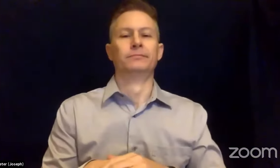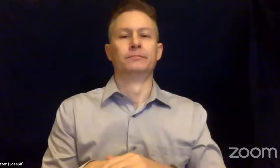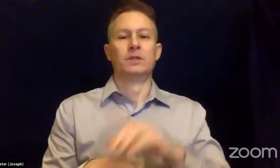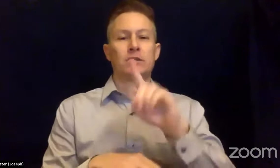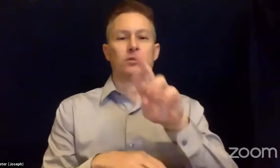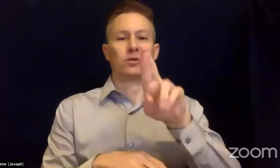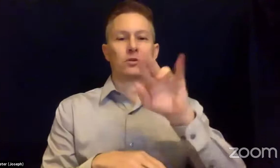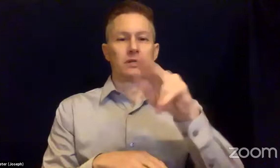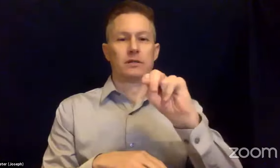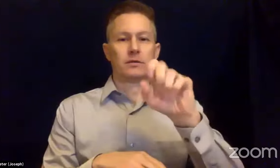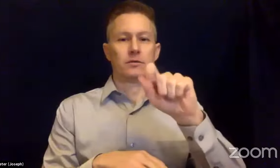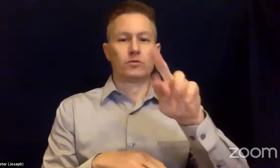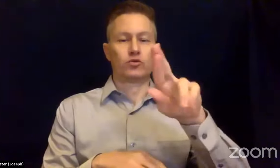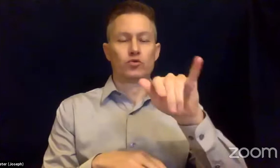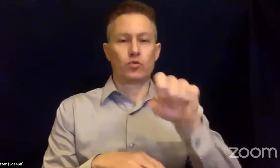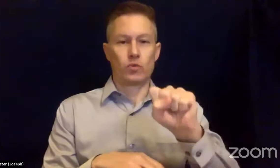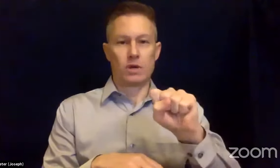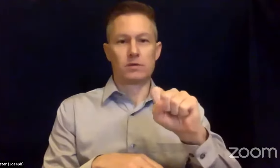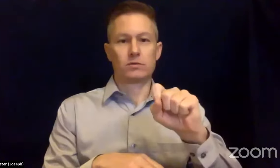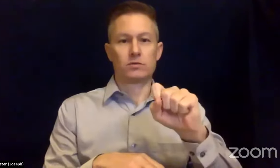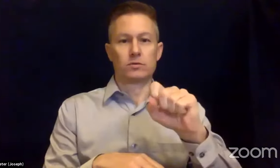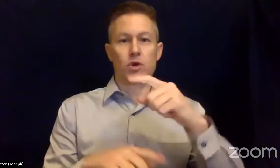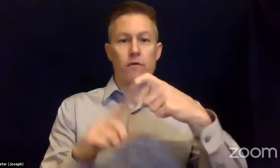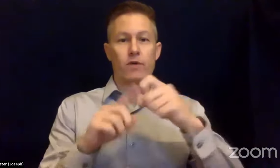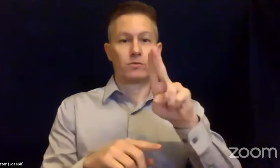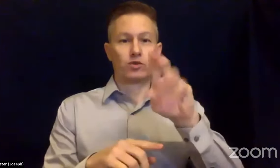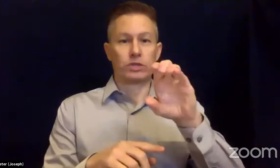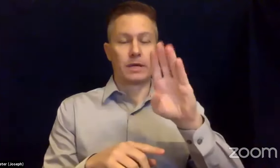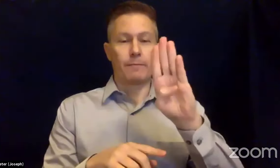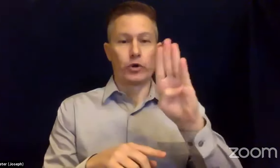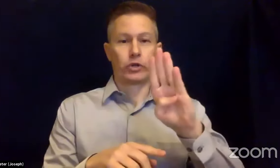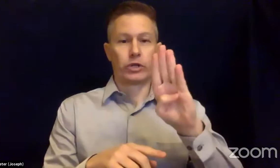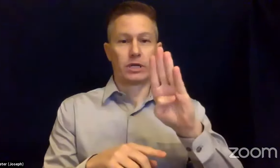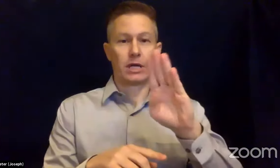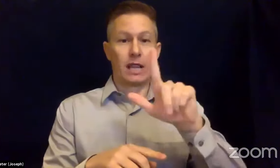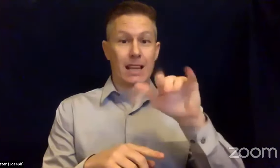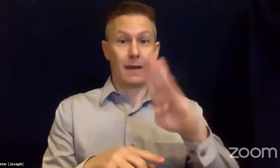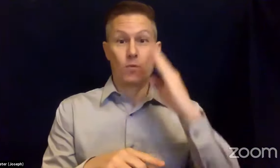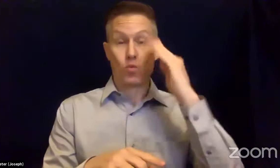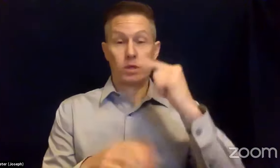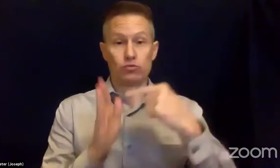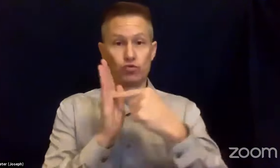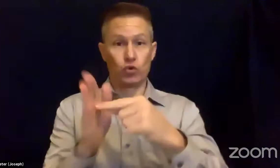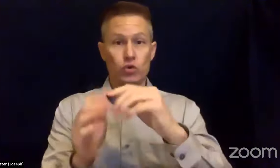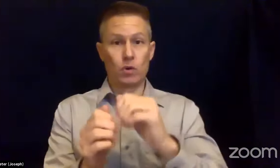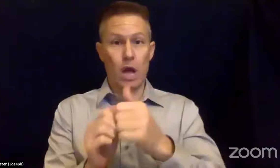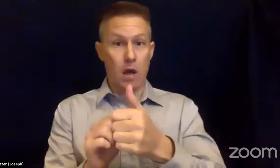Seismology Lab will show you the app in a moment and help you download it onto your phone.